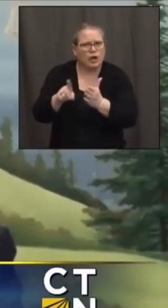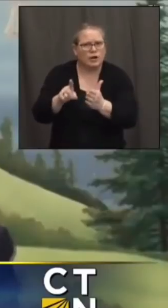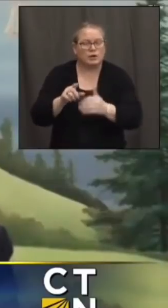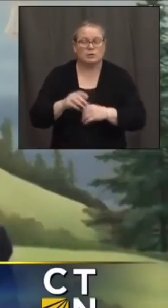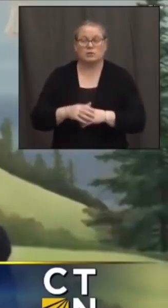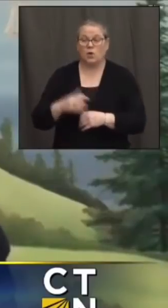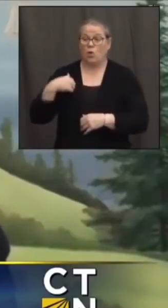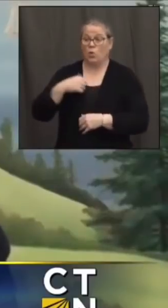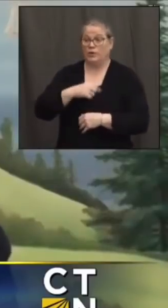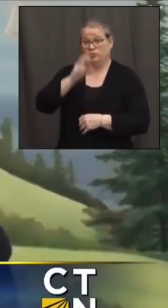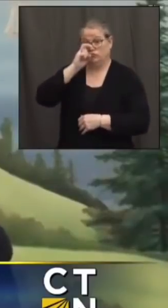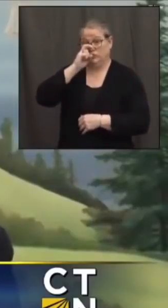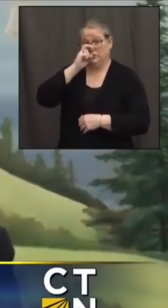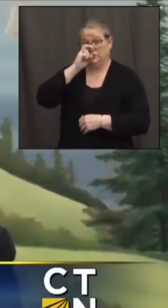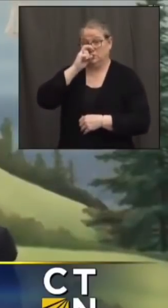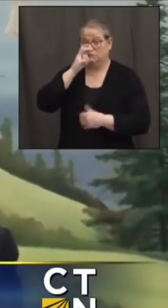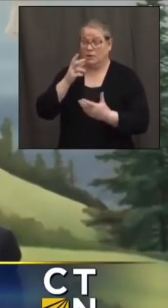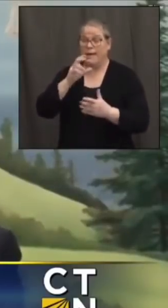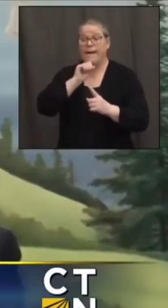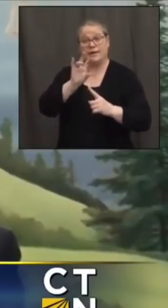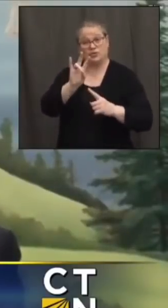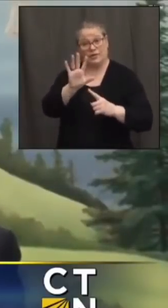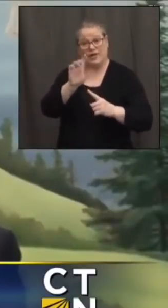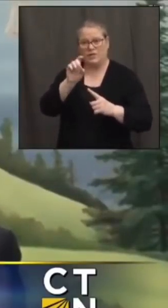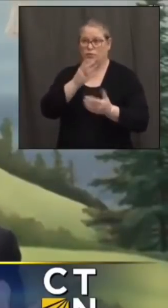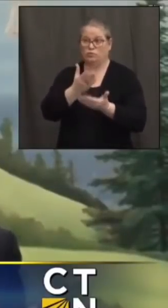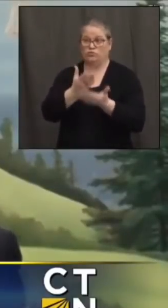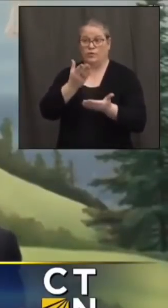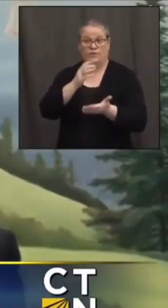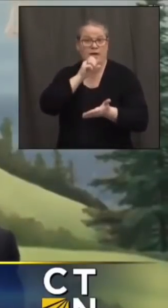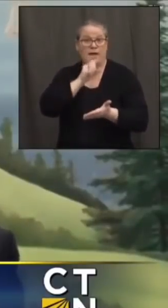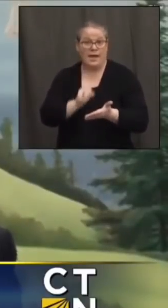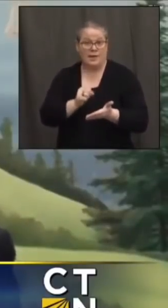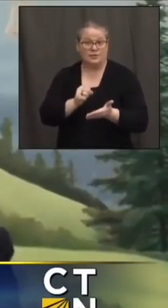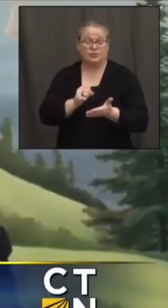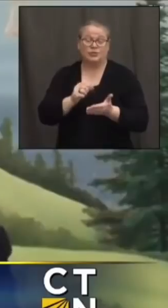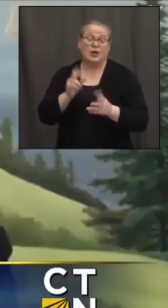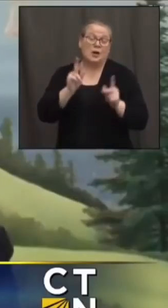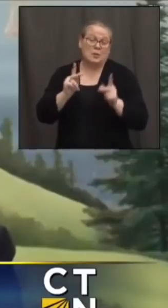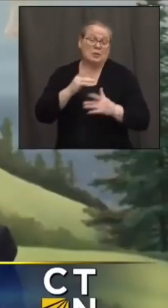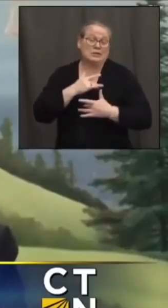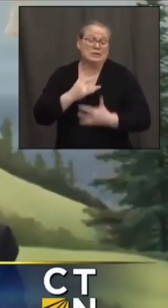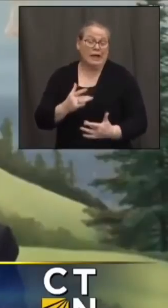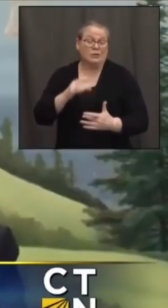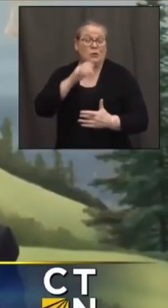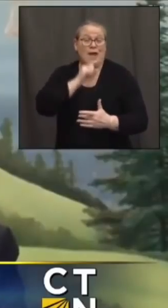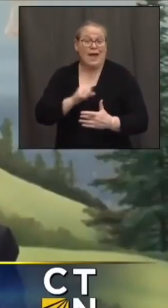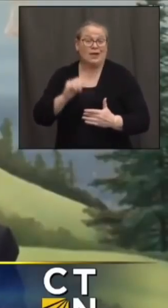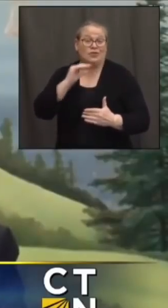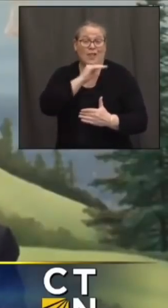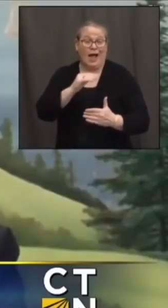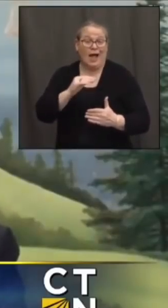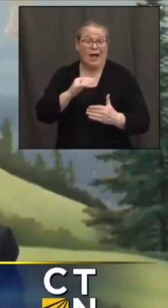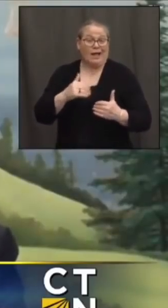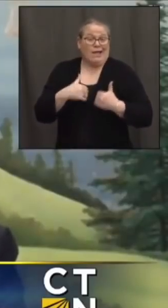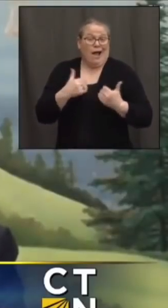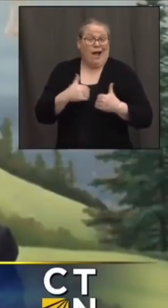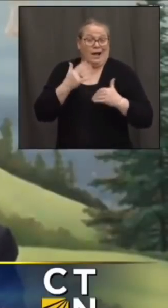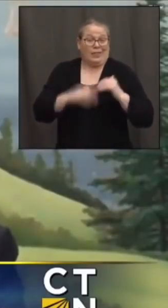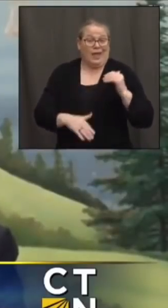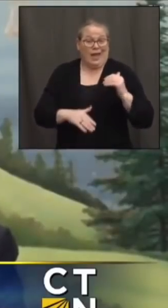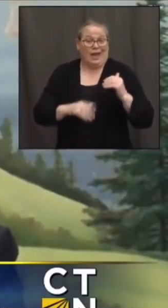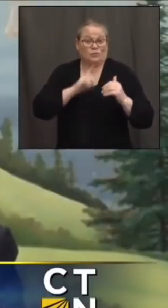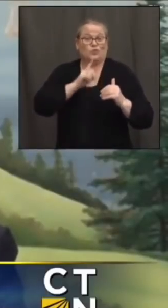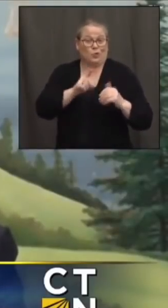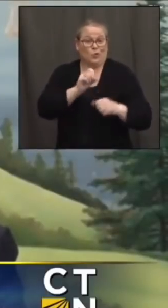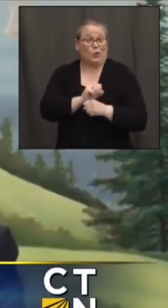that this is your age um usually people lie about their age pretend they're younger than they are not in this case you're gonna have to show that you're 75 and